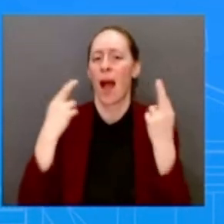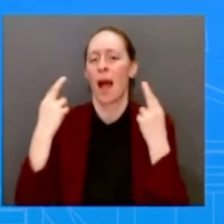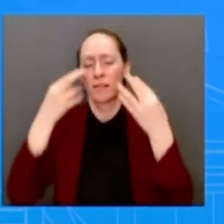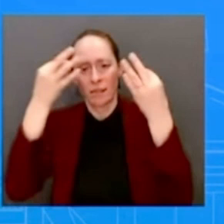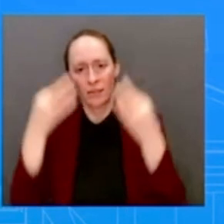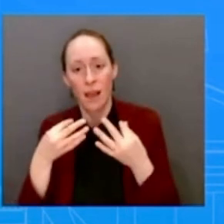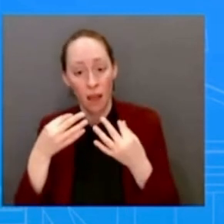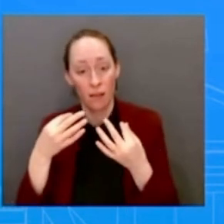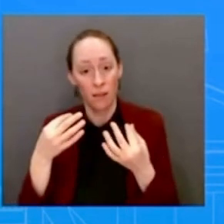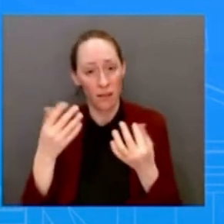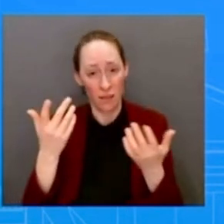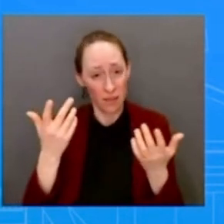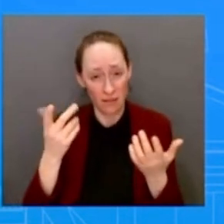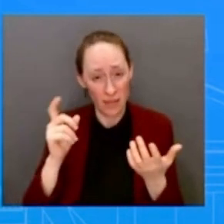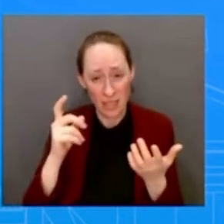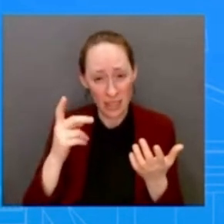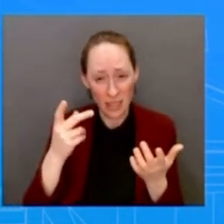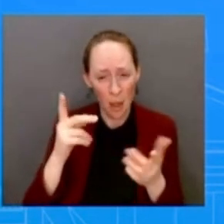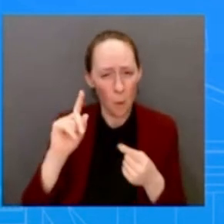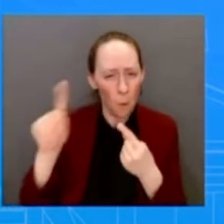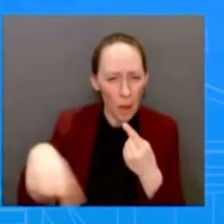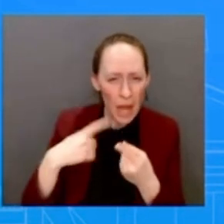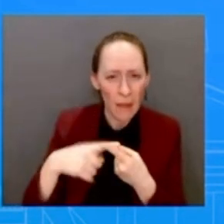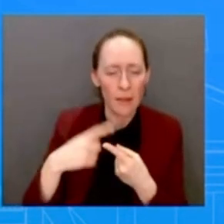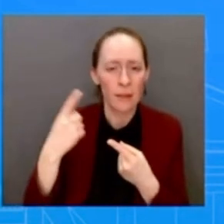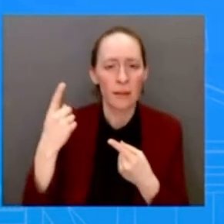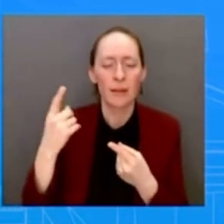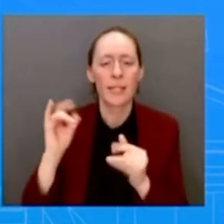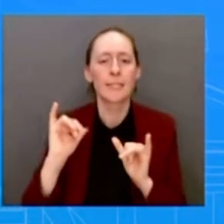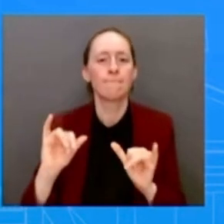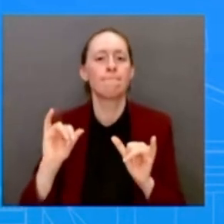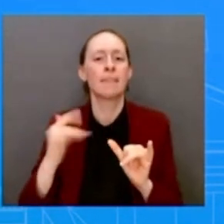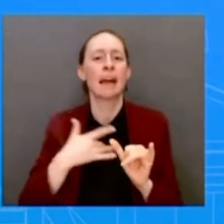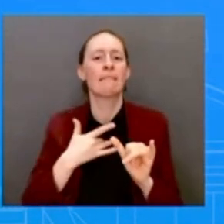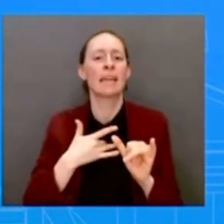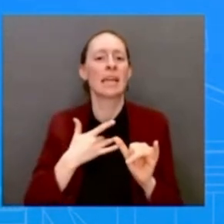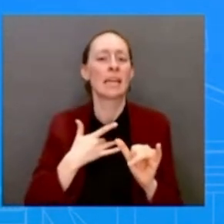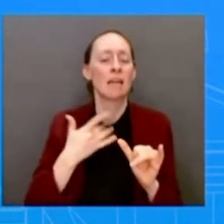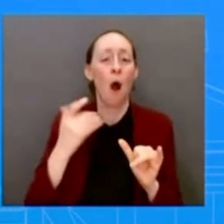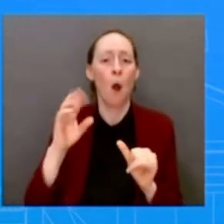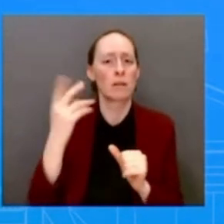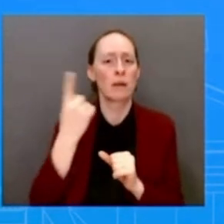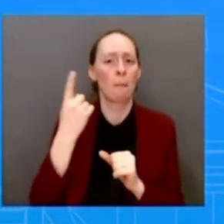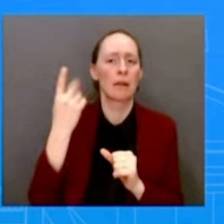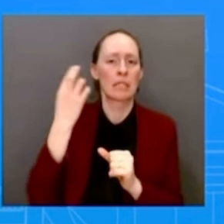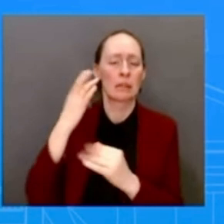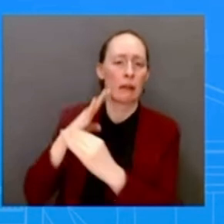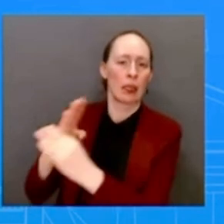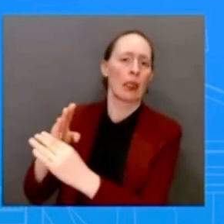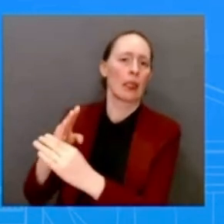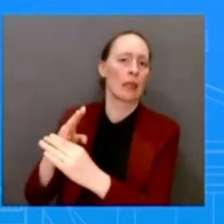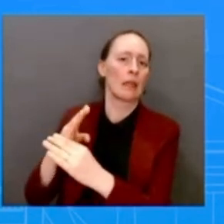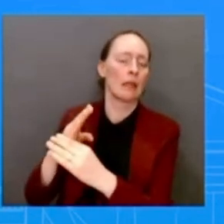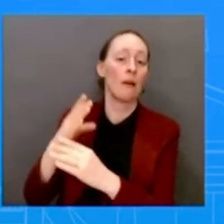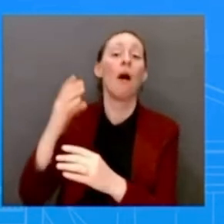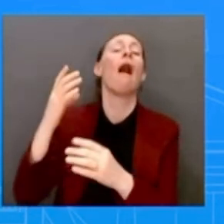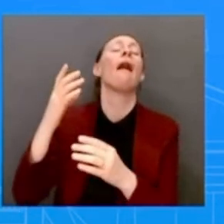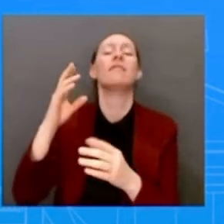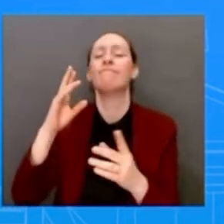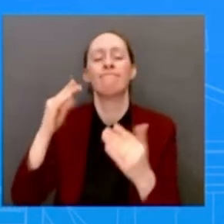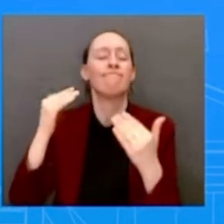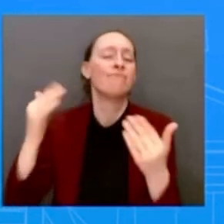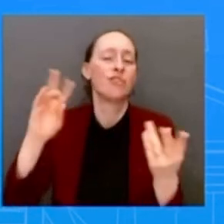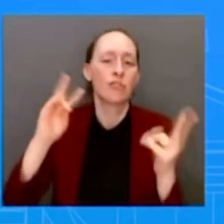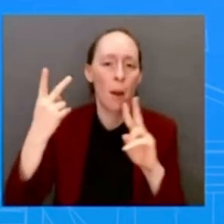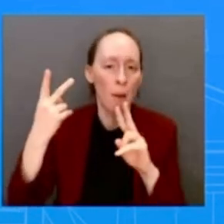he will feel comfortable? Well, he already got an invitation from the governor. I think you heard the governor said he's welcome to come to Ohio. He's been to Ohio